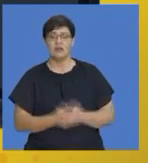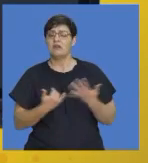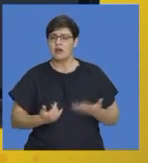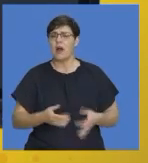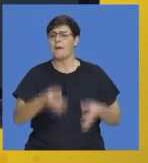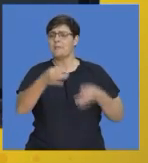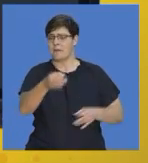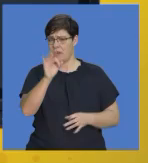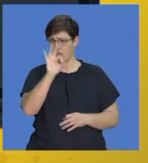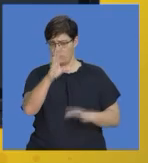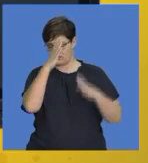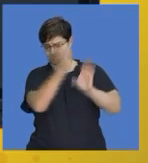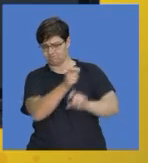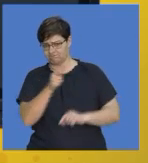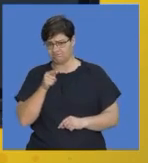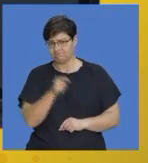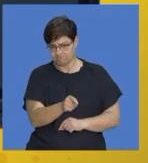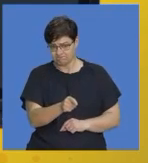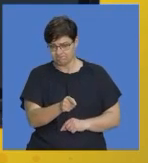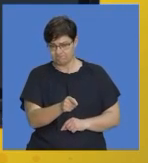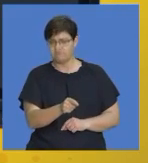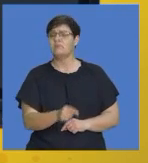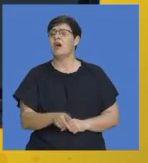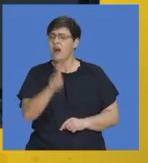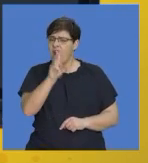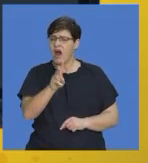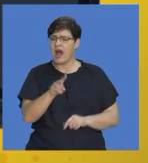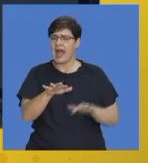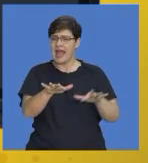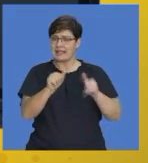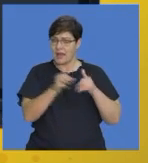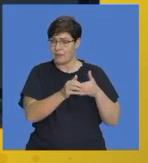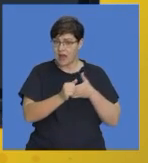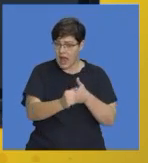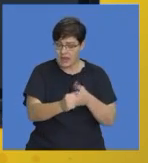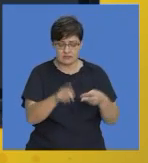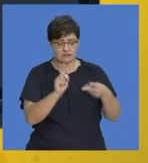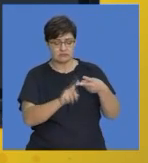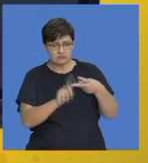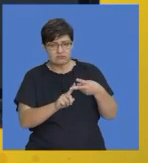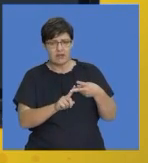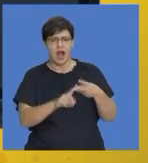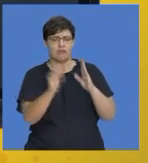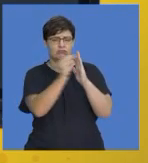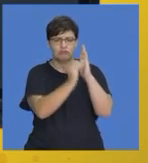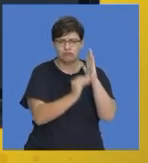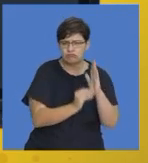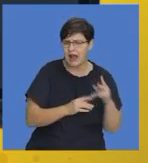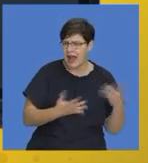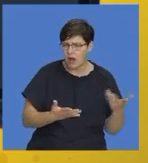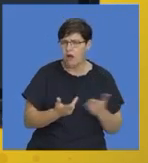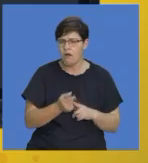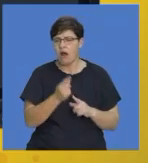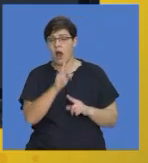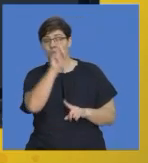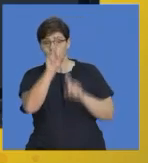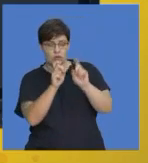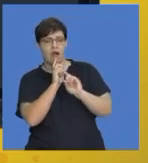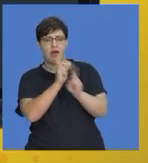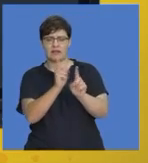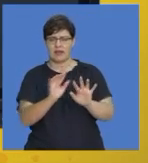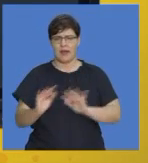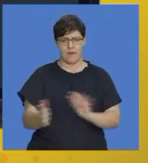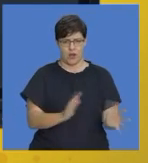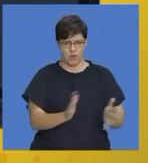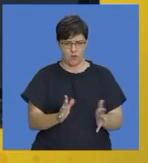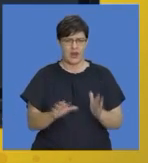on paper 3 and we're going to look at the exam guidelines and look at notes and how to answer a few questions and